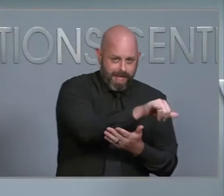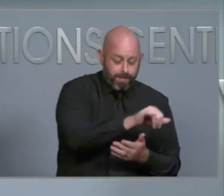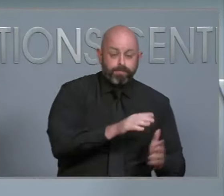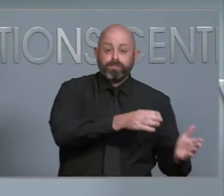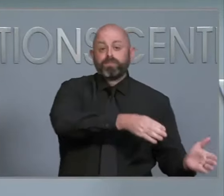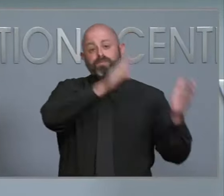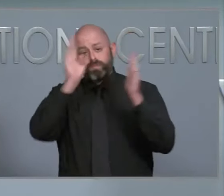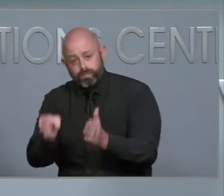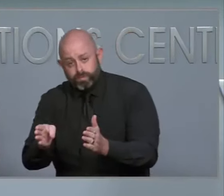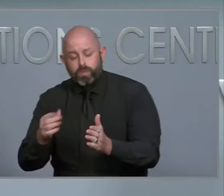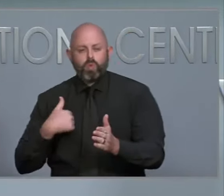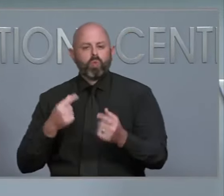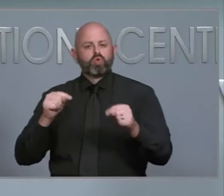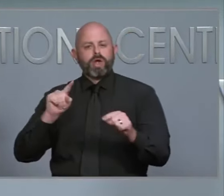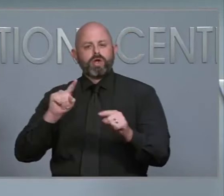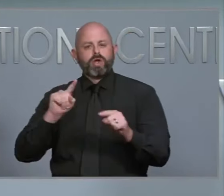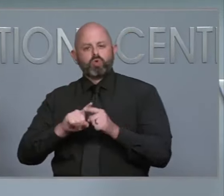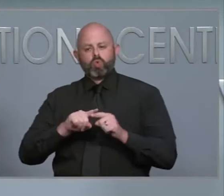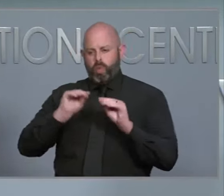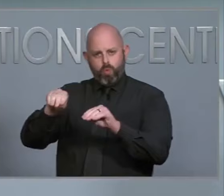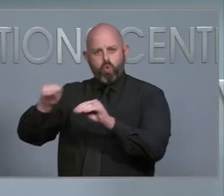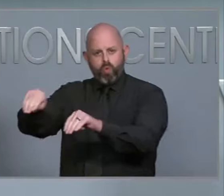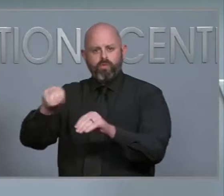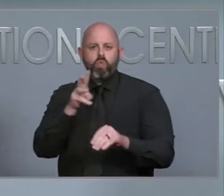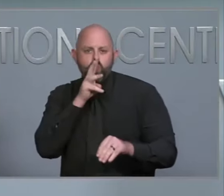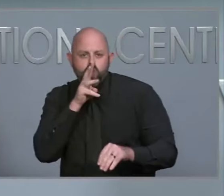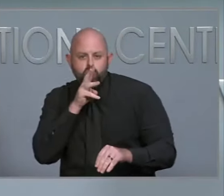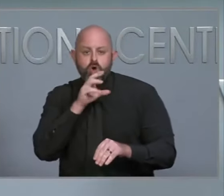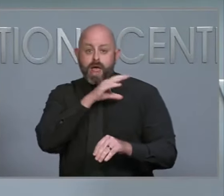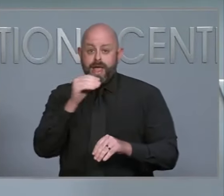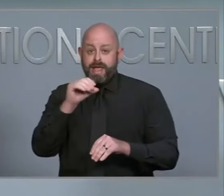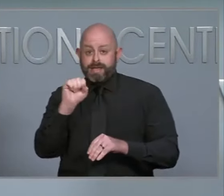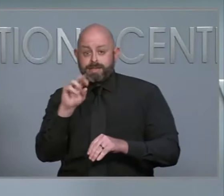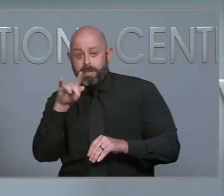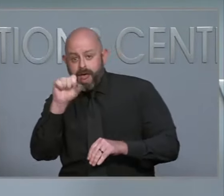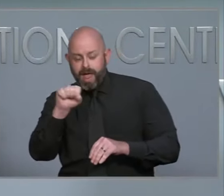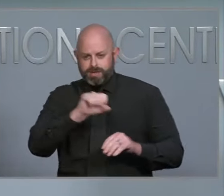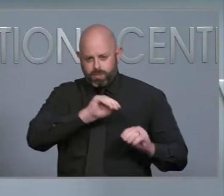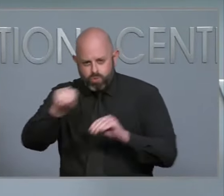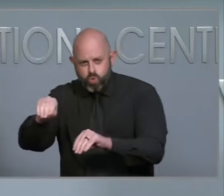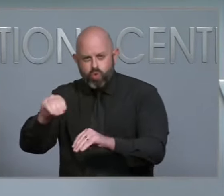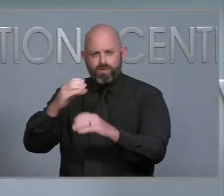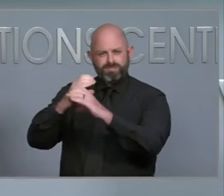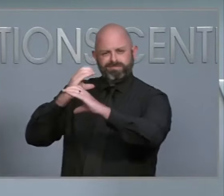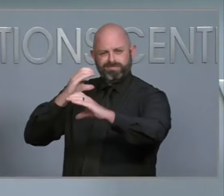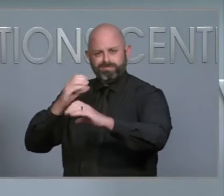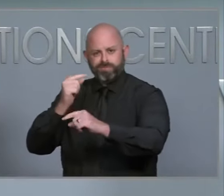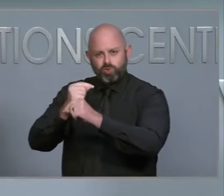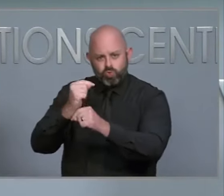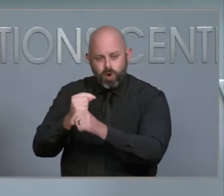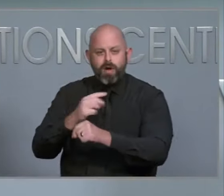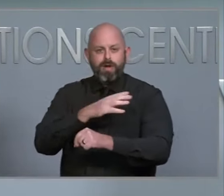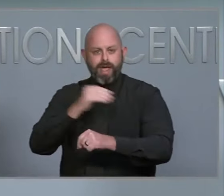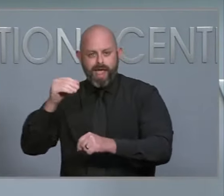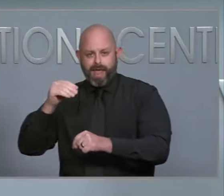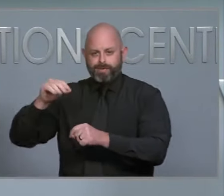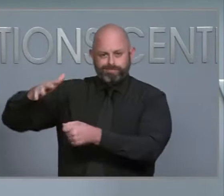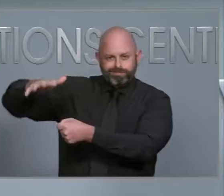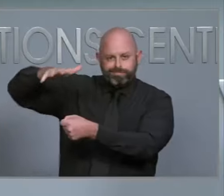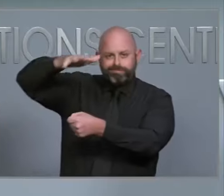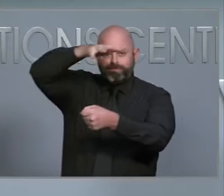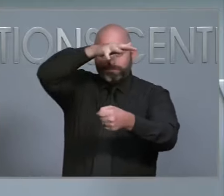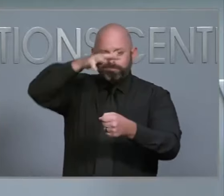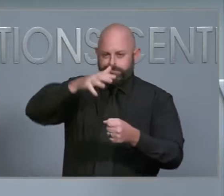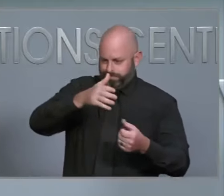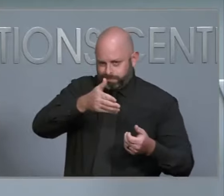these affected areas, because we know that they're going to be needed. But I'll first ask Secretary Kinsley to come forward, and then